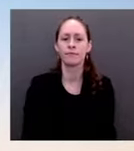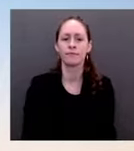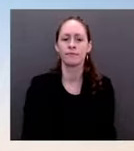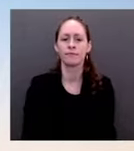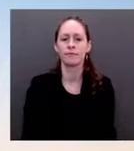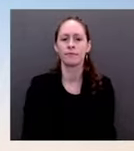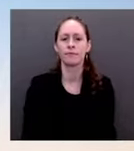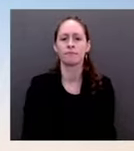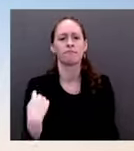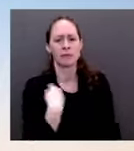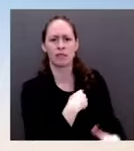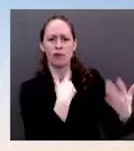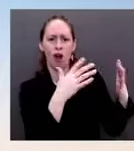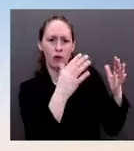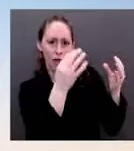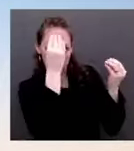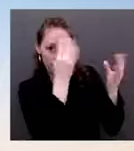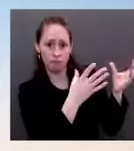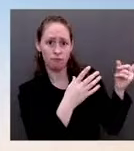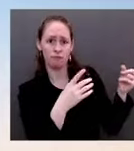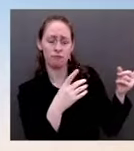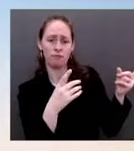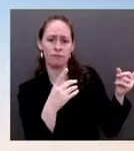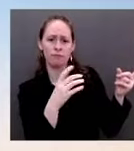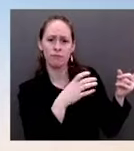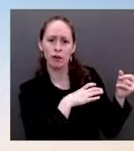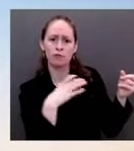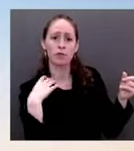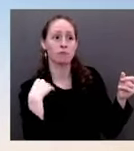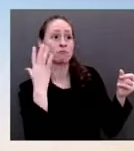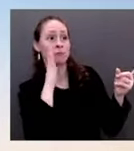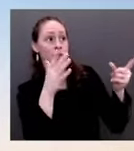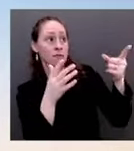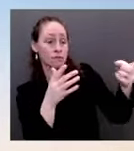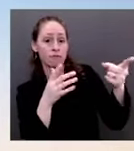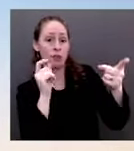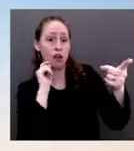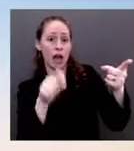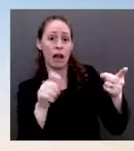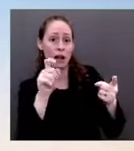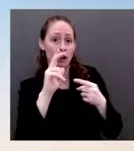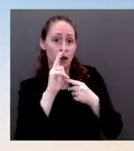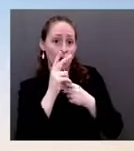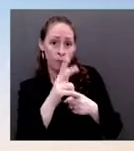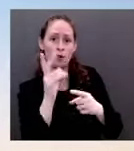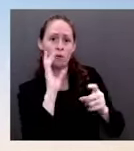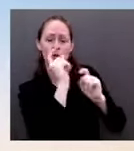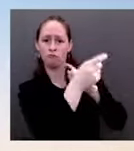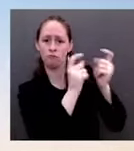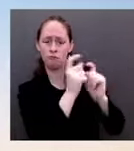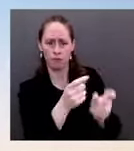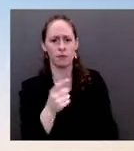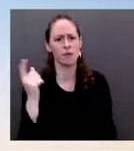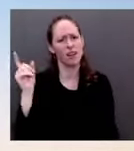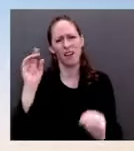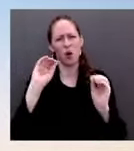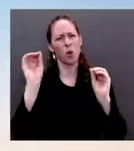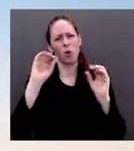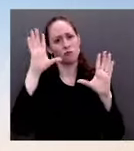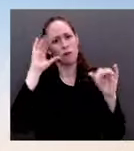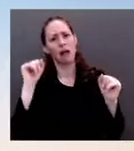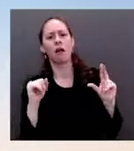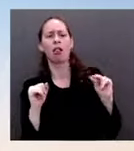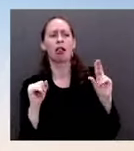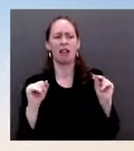the President is hardly waiting. Actions are pretty clear on that front. And I want to ask you about something that you said yesterday. Sure. The Press. You told